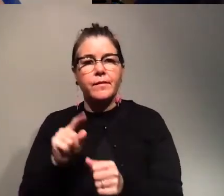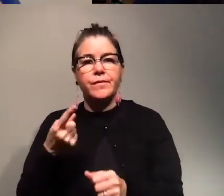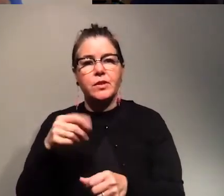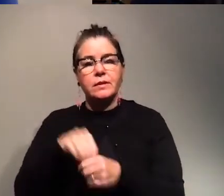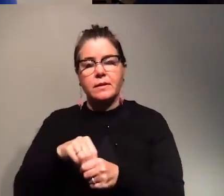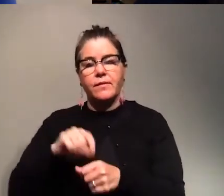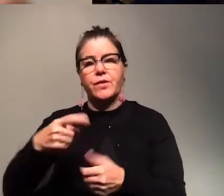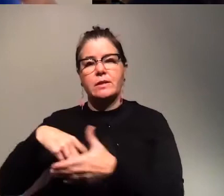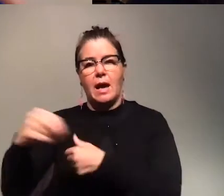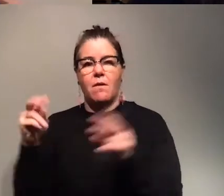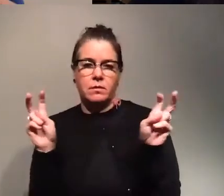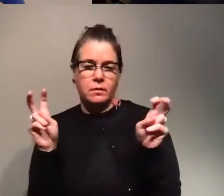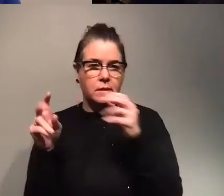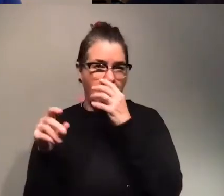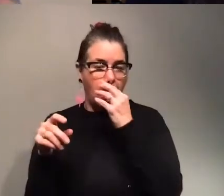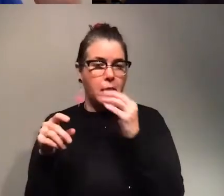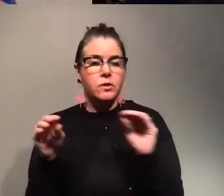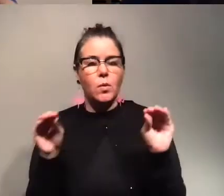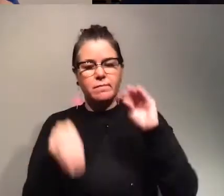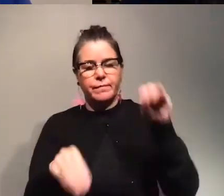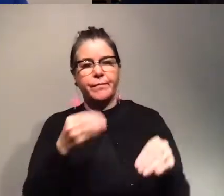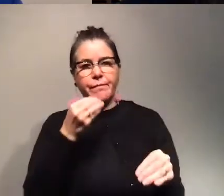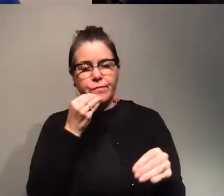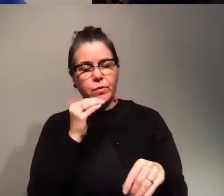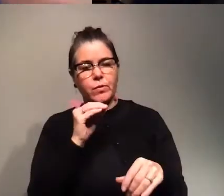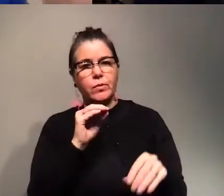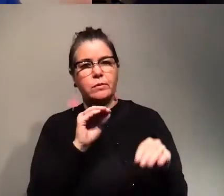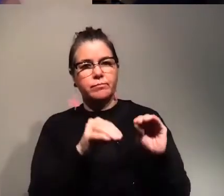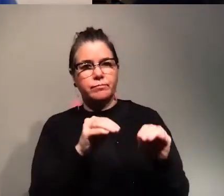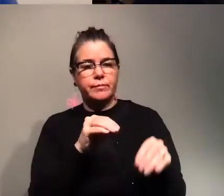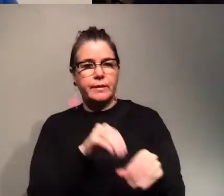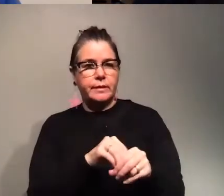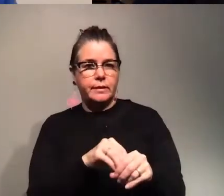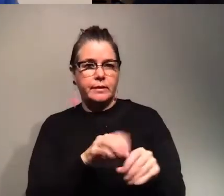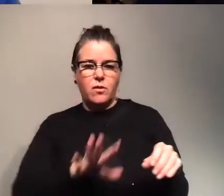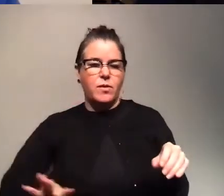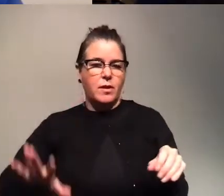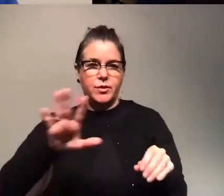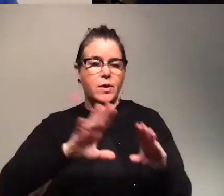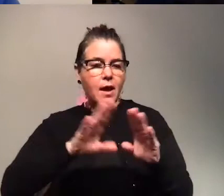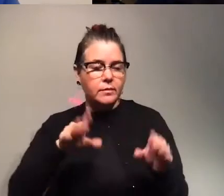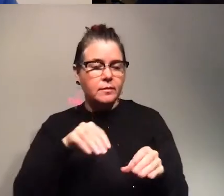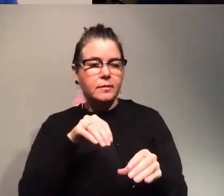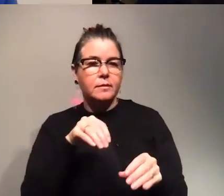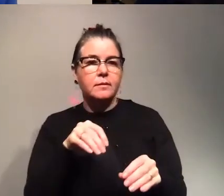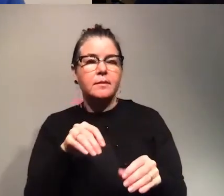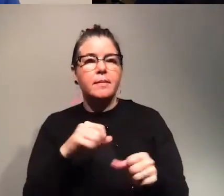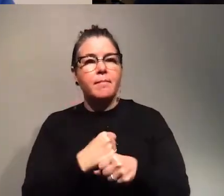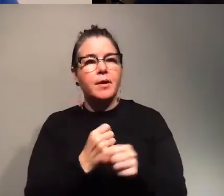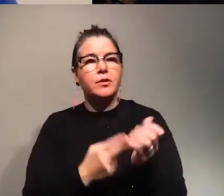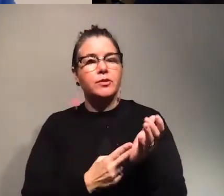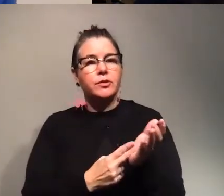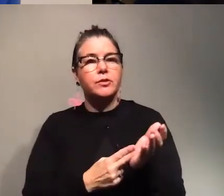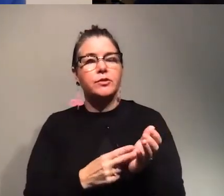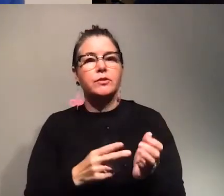so when you arrange your your groceries in in around your like house just make sure that the products that will